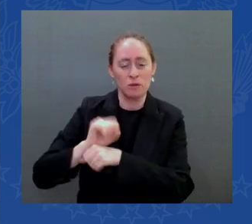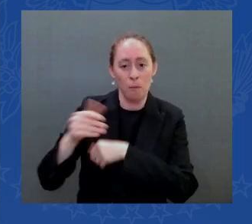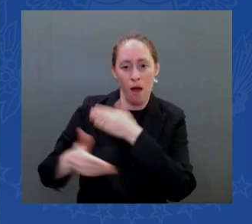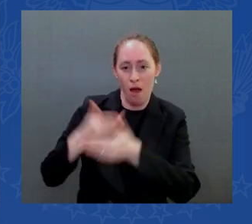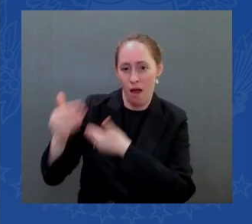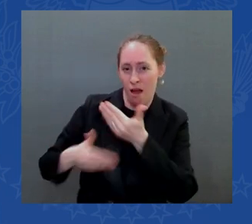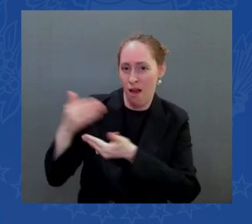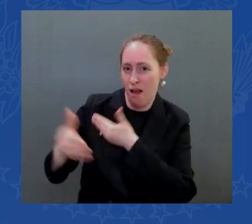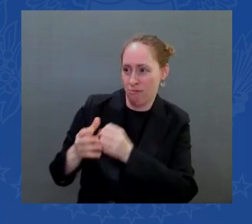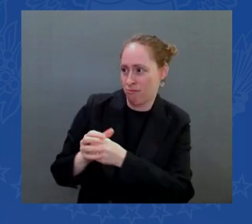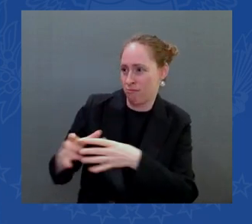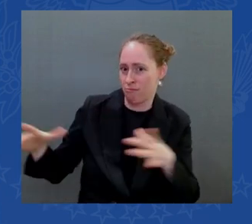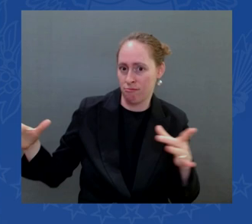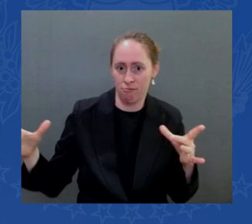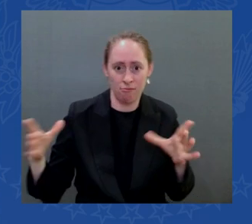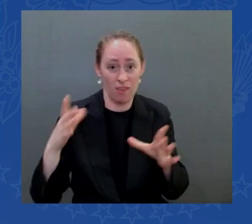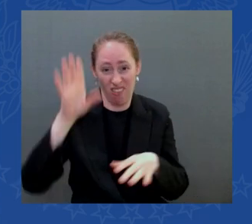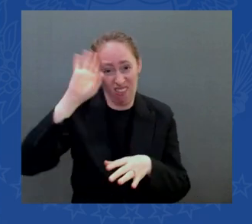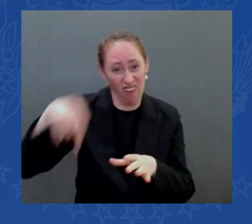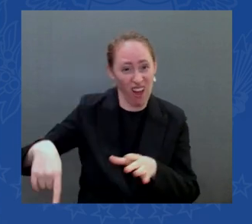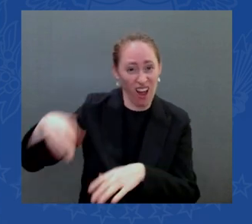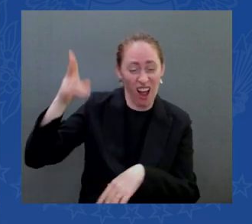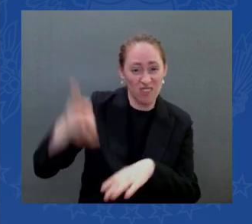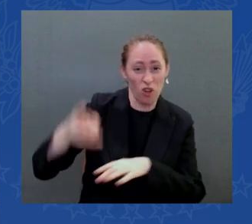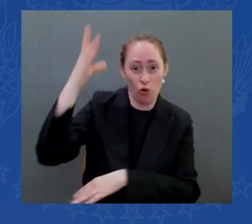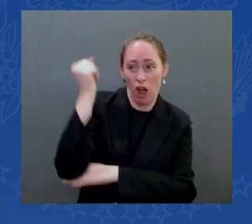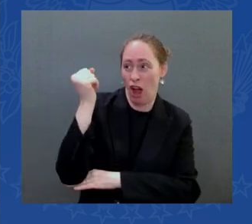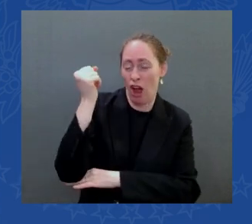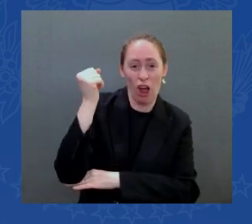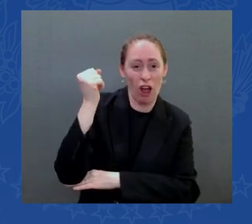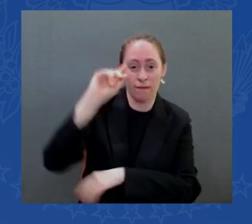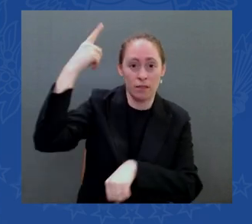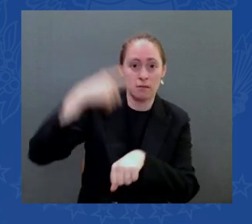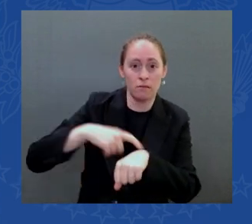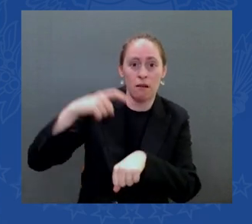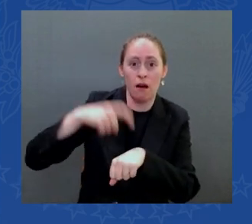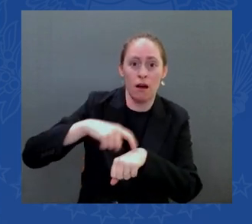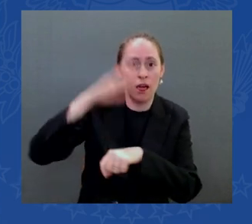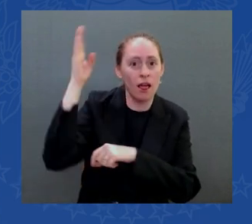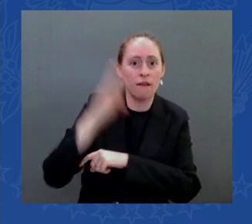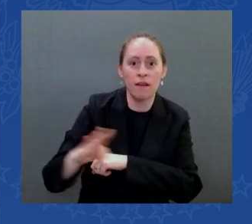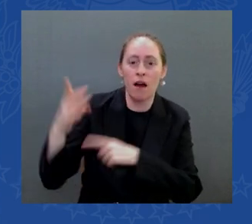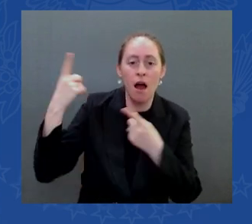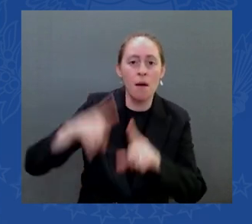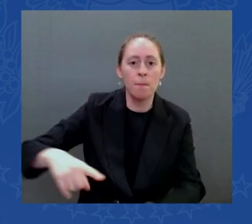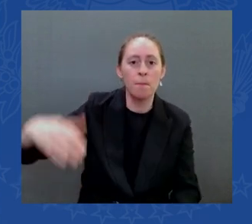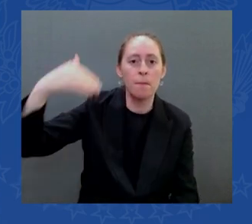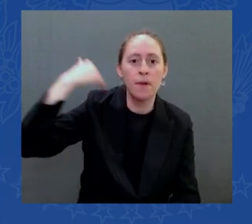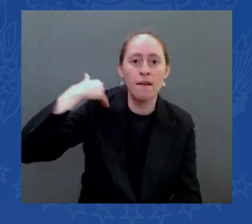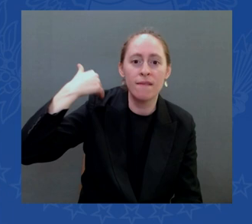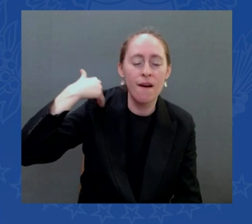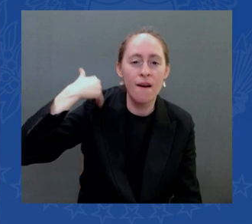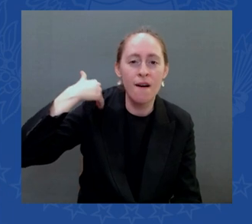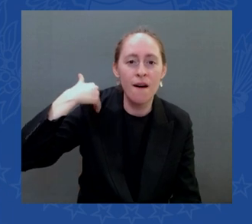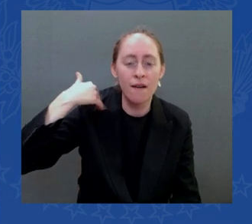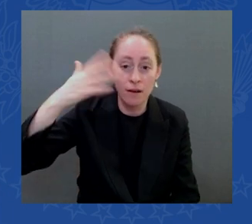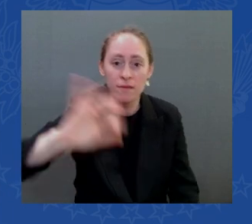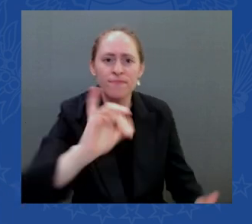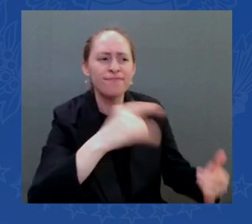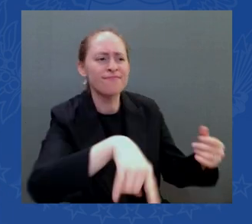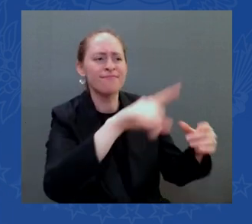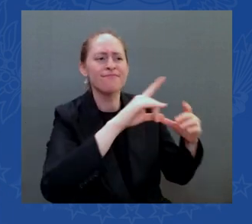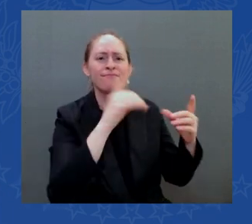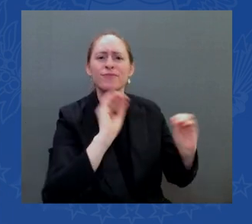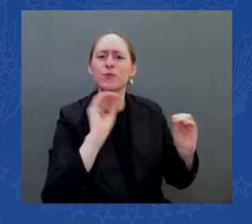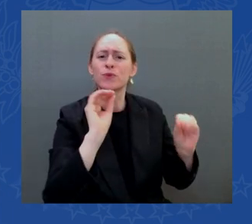manufacturing jobs unemployment rate is at 3.6 percent down from 6.4 percent